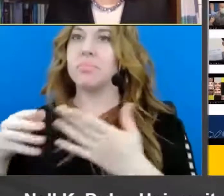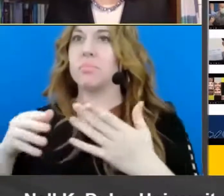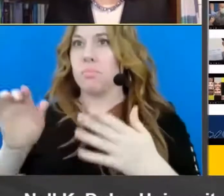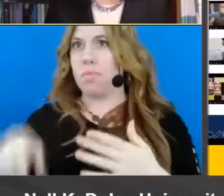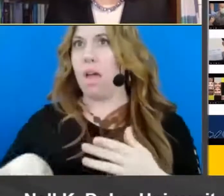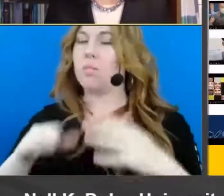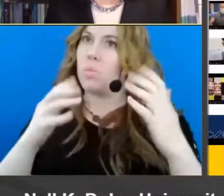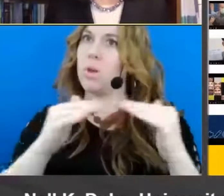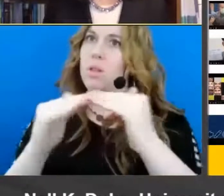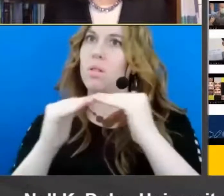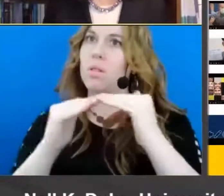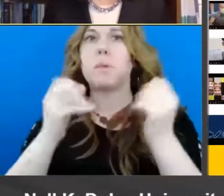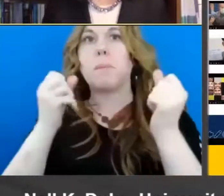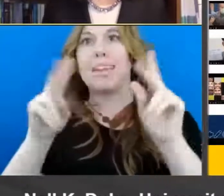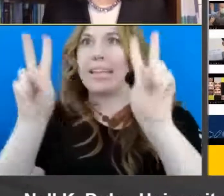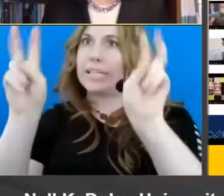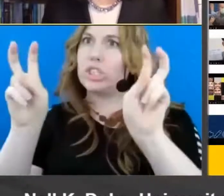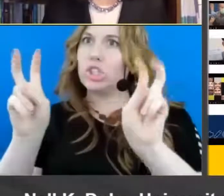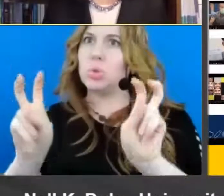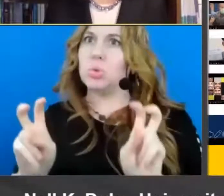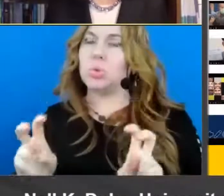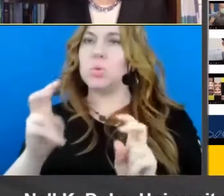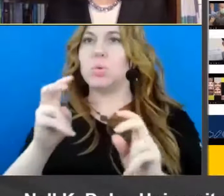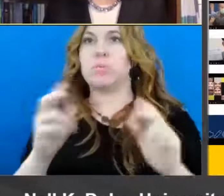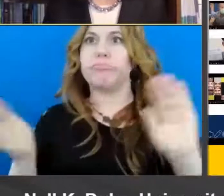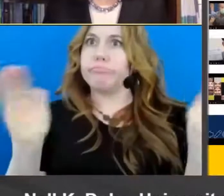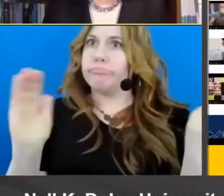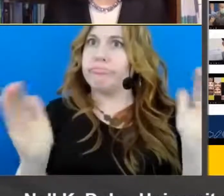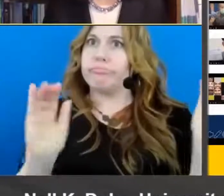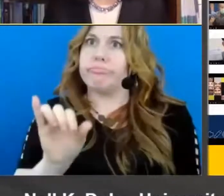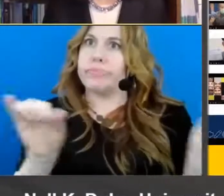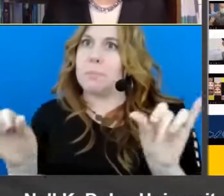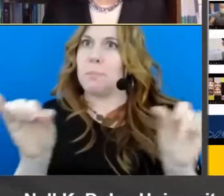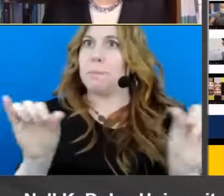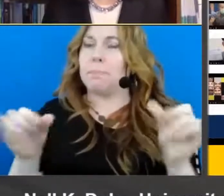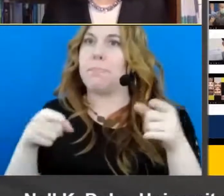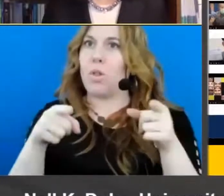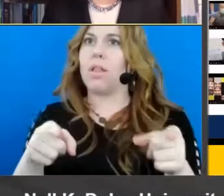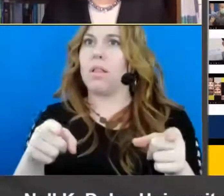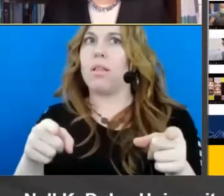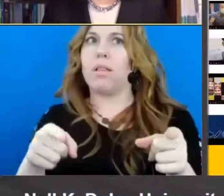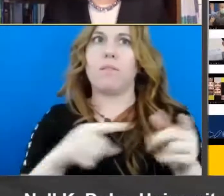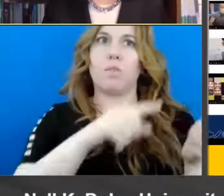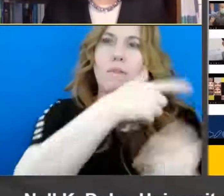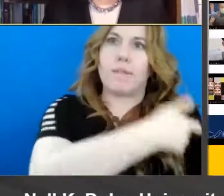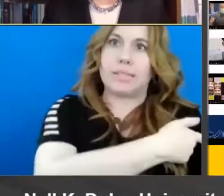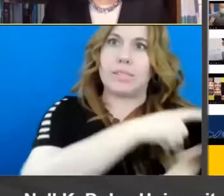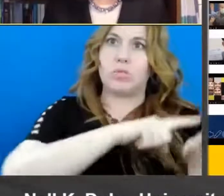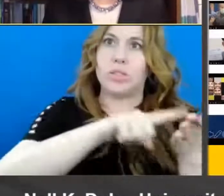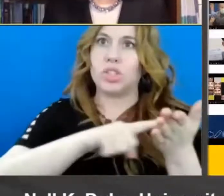of the same issues that we think about in vaccine research have some kind of parallel within the implementation science realm.